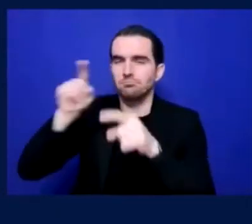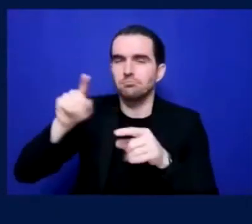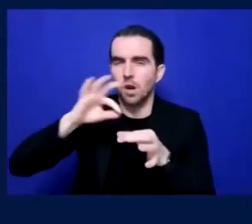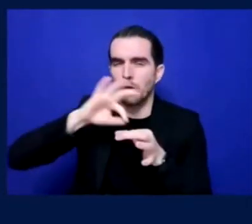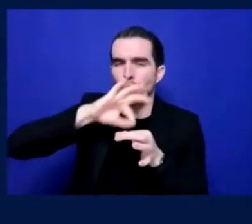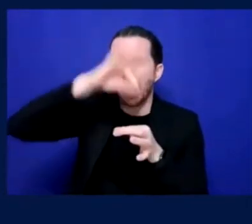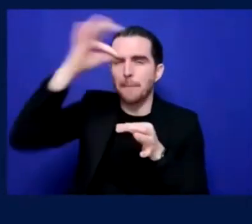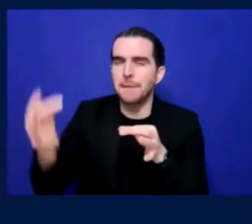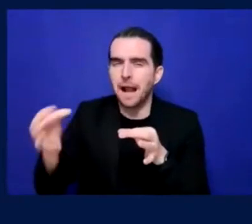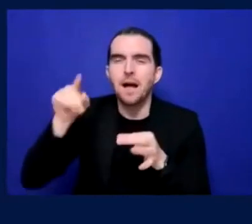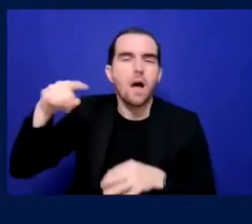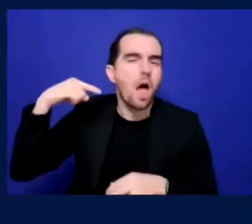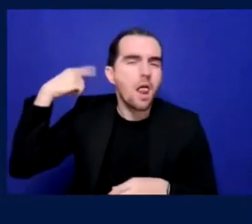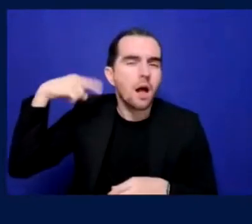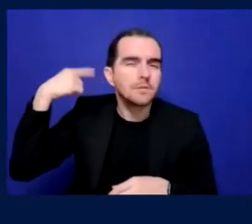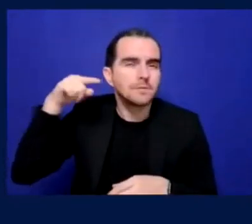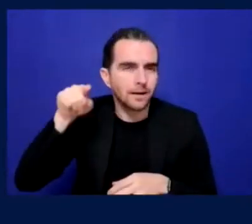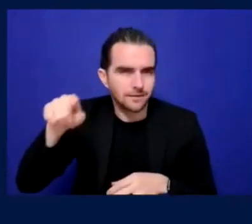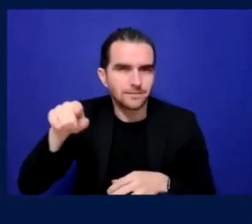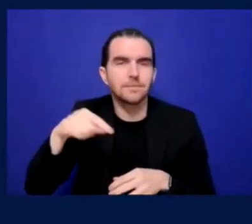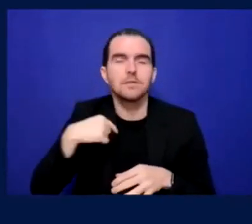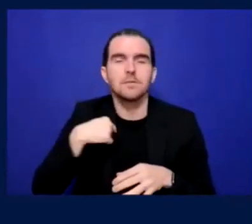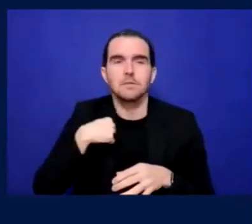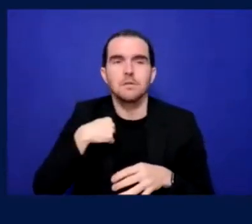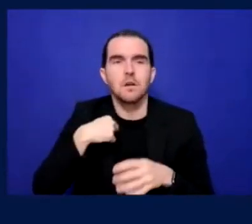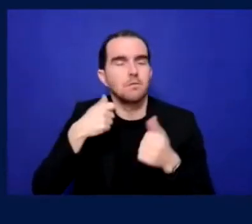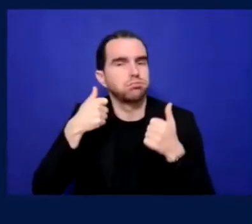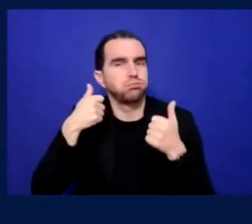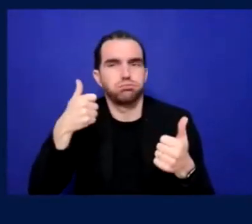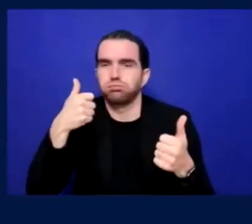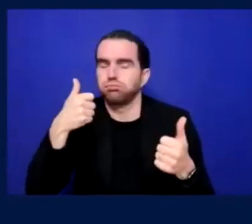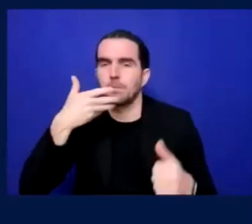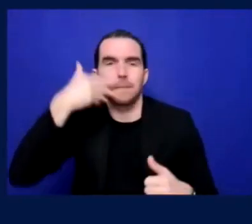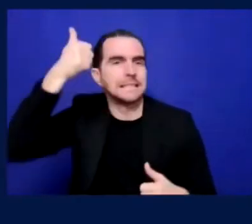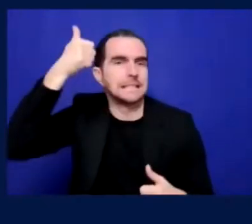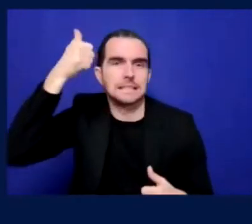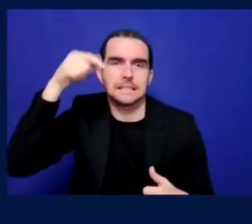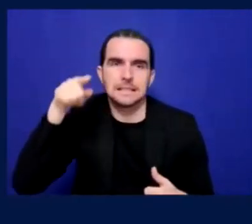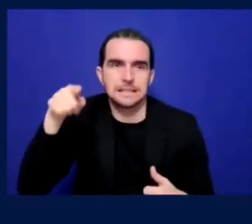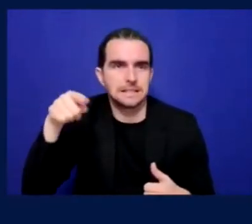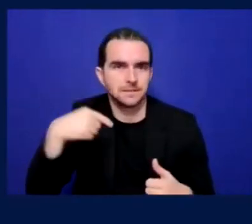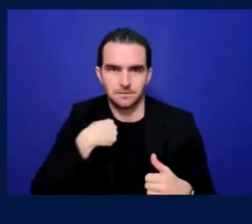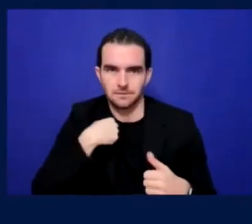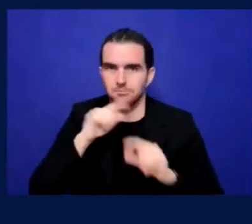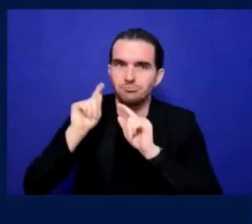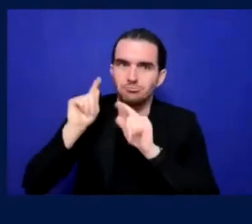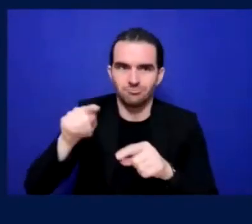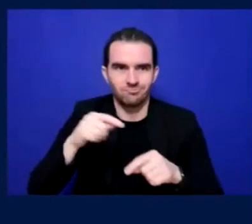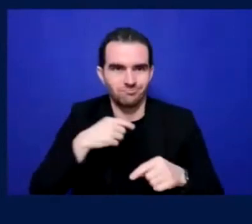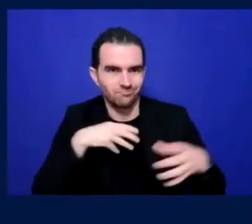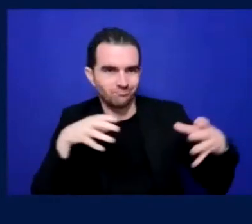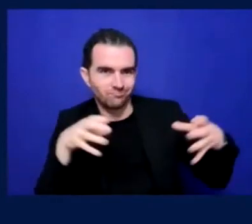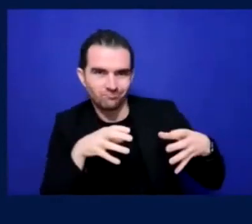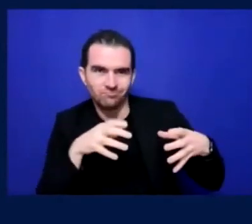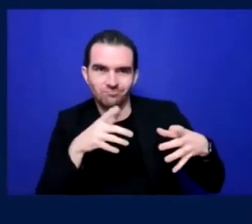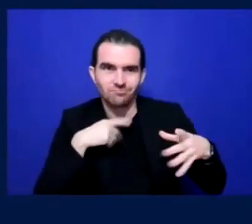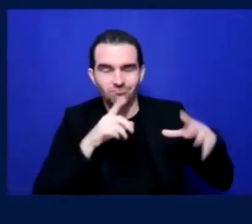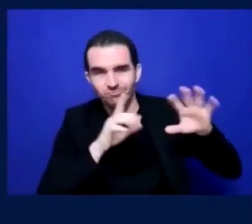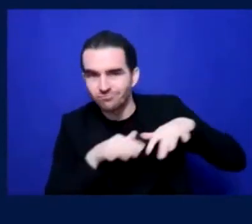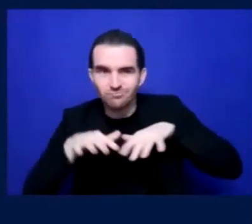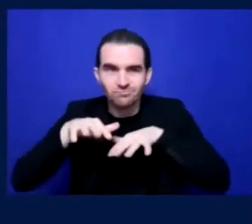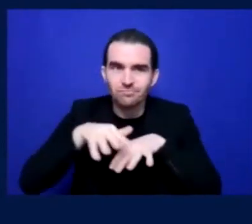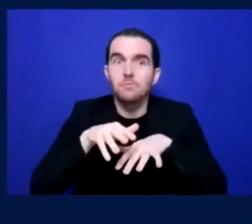away sector. And actually I didn't expect this and we could support the team together and I could sing the songs and I can applause